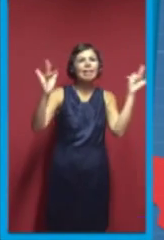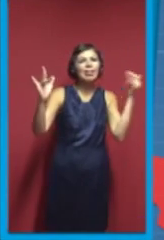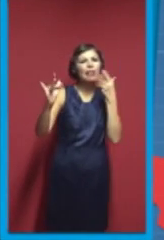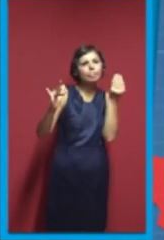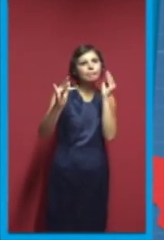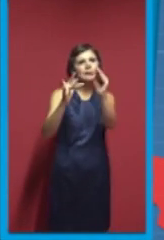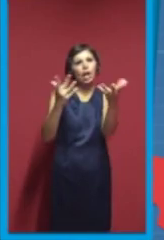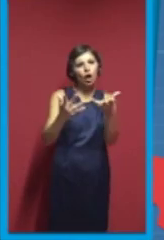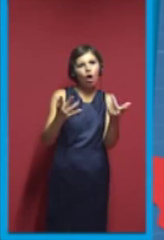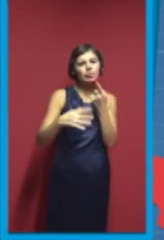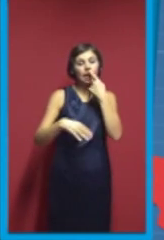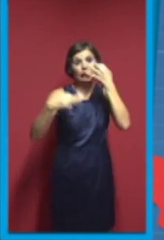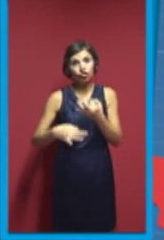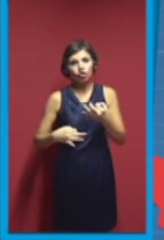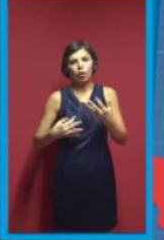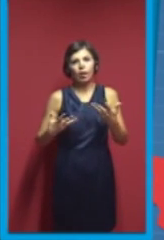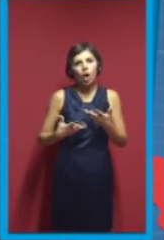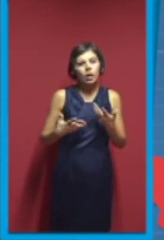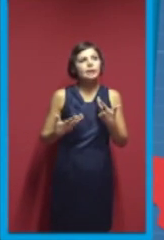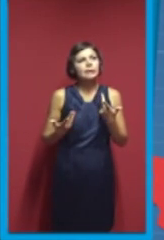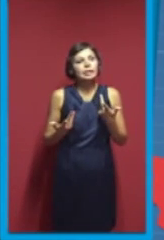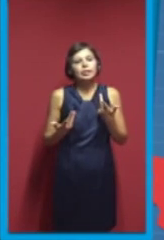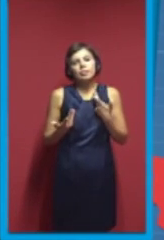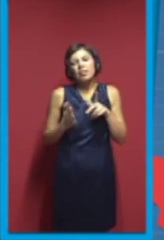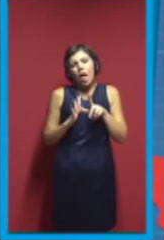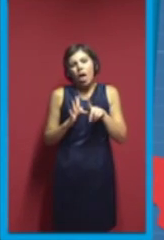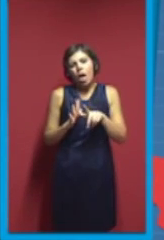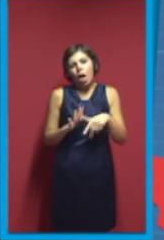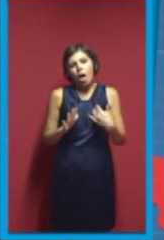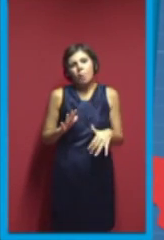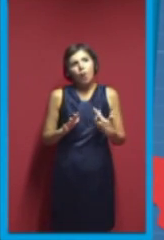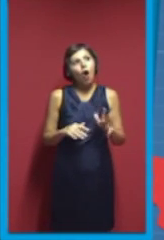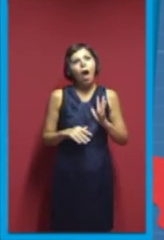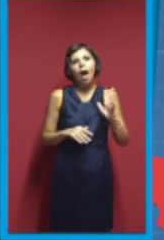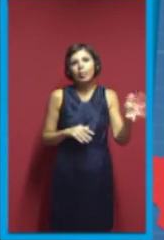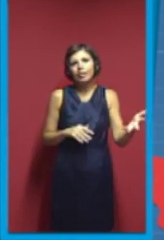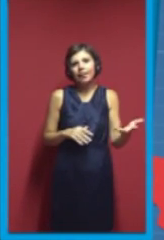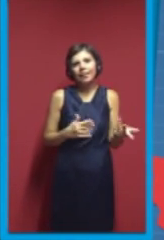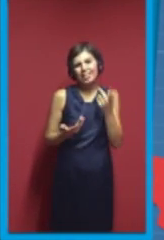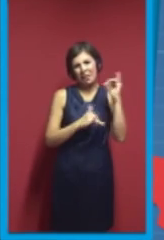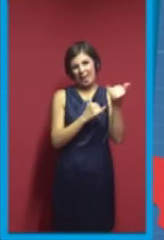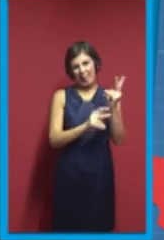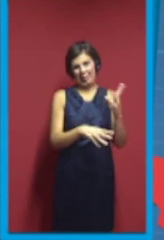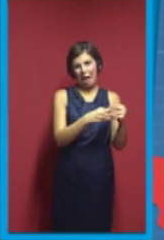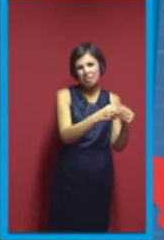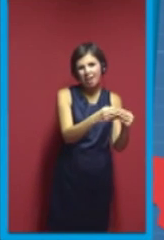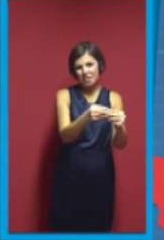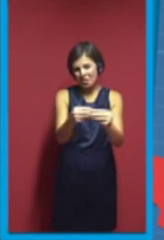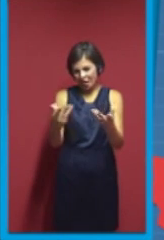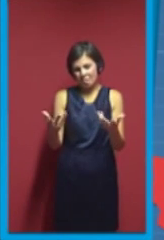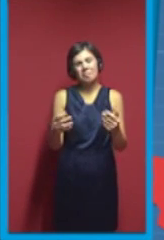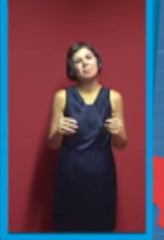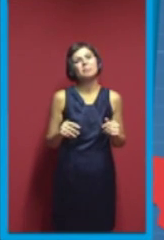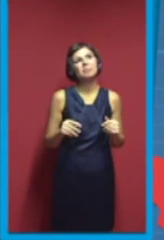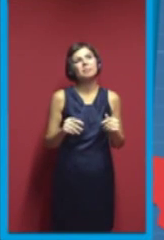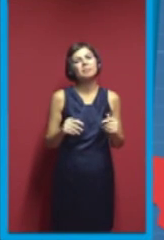And everybody else, or everyone else, has the time to do the fun stuff. So, yeah. And also, in